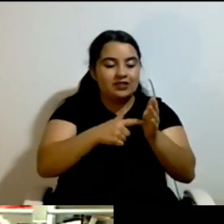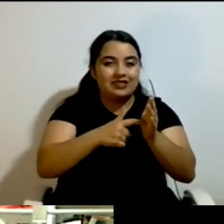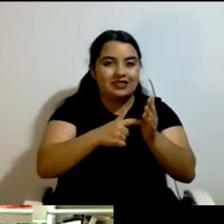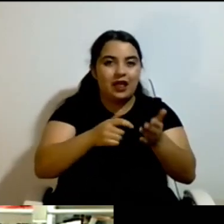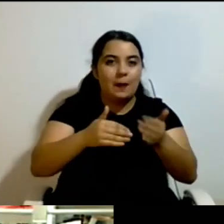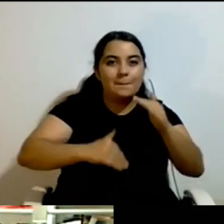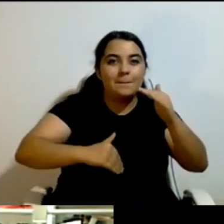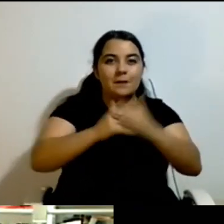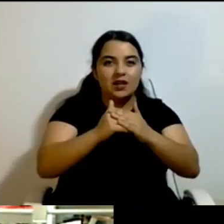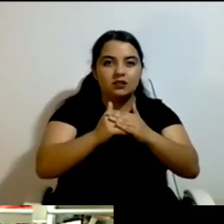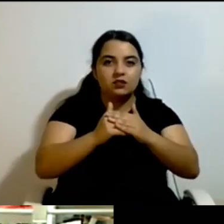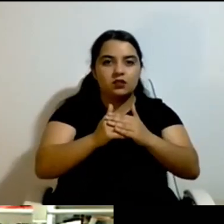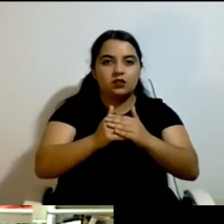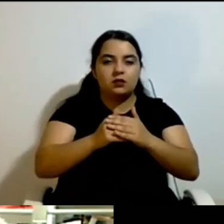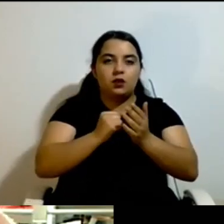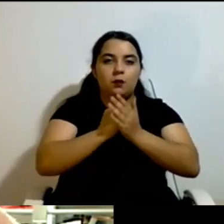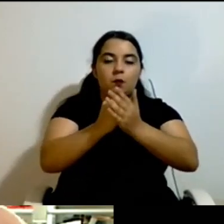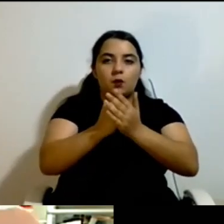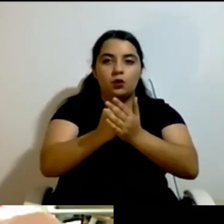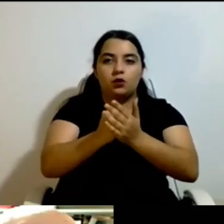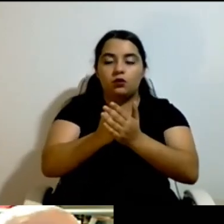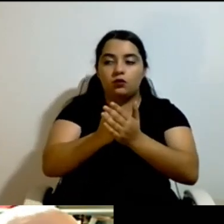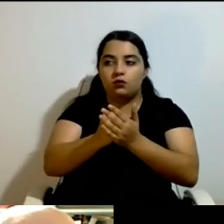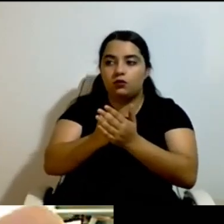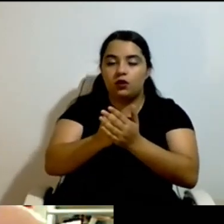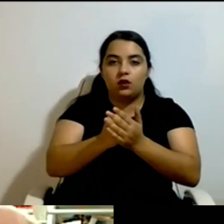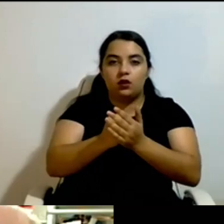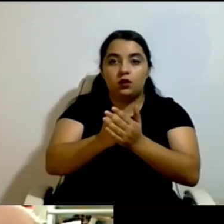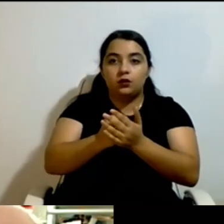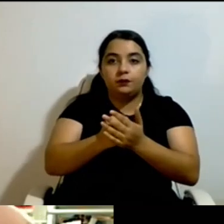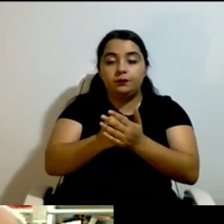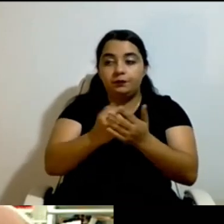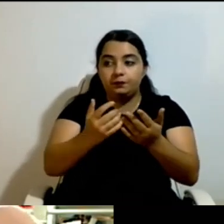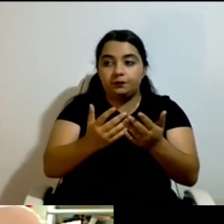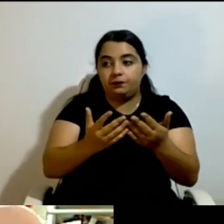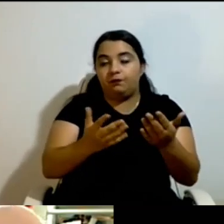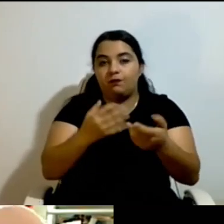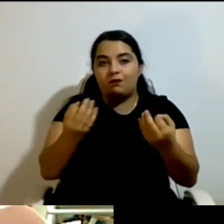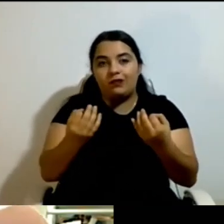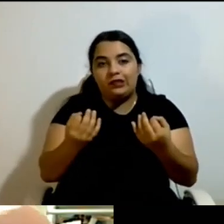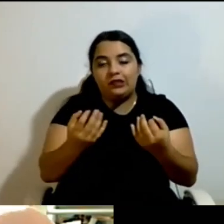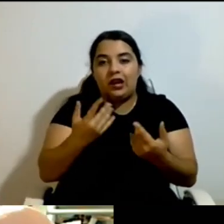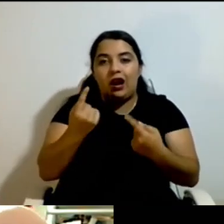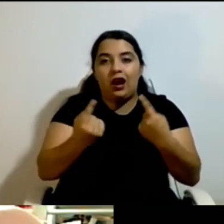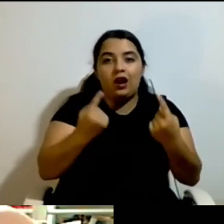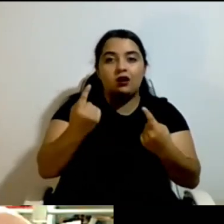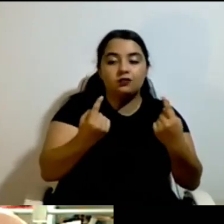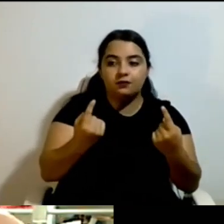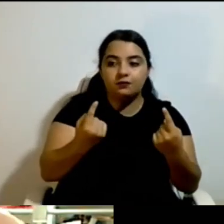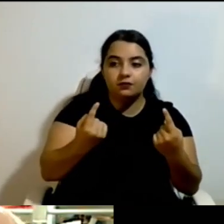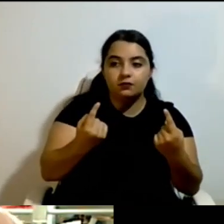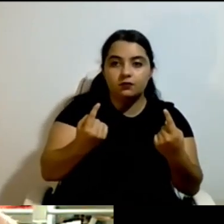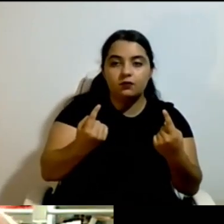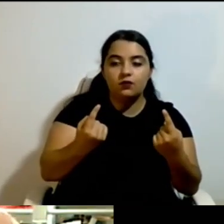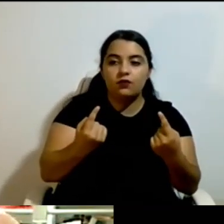people with higher needs, sometimes they manage together with assistance and family and so on, but very often they don't.